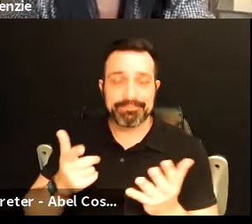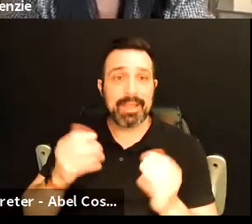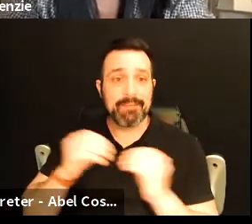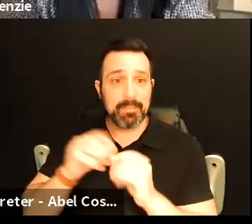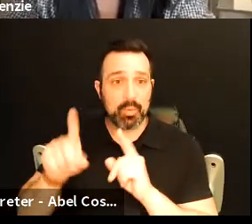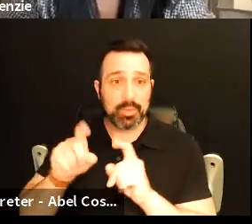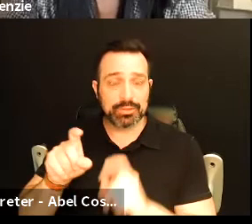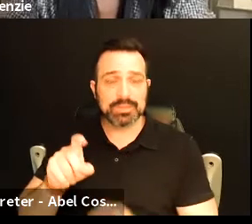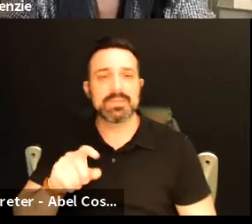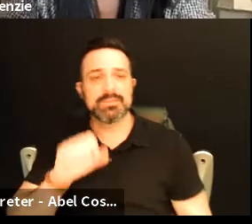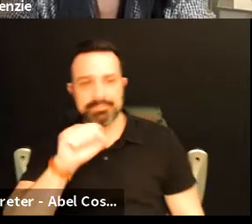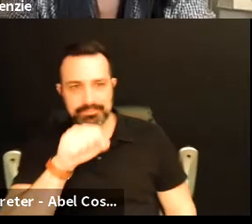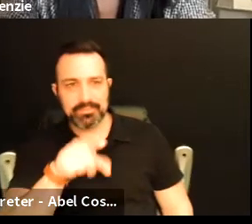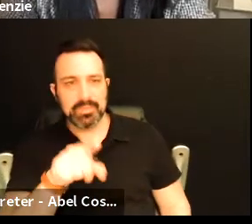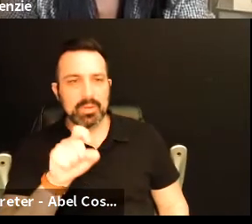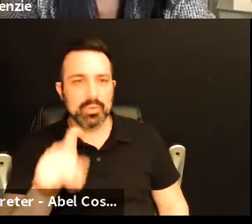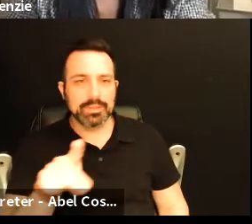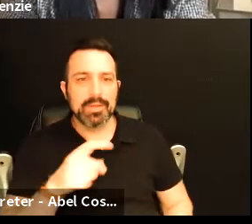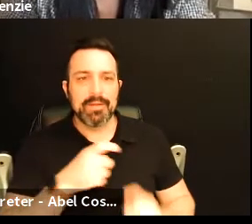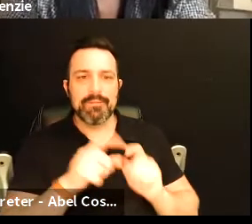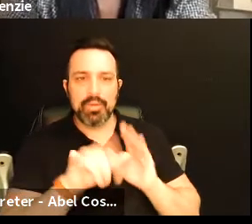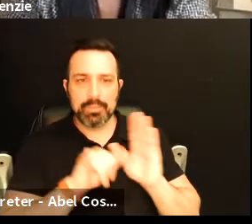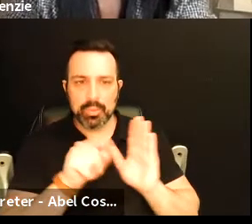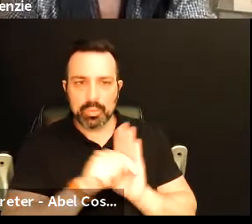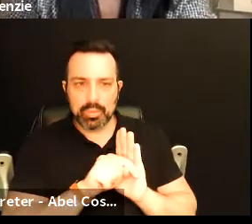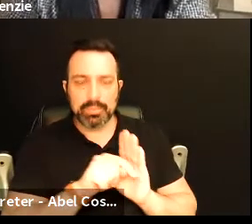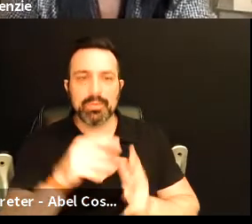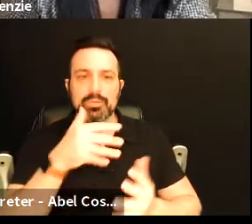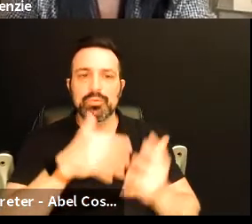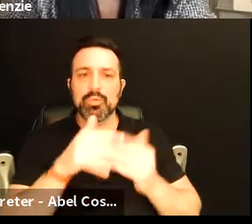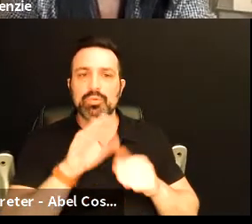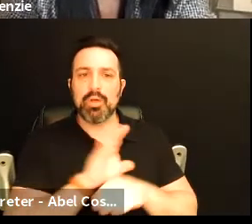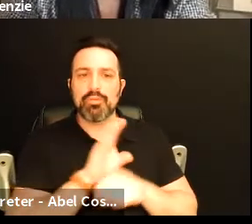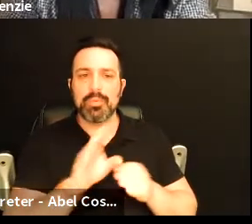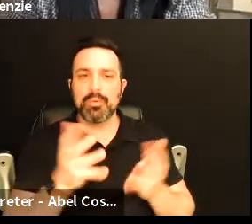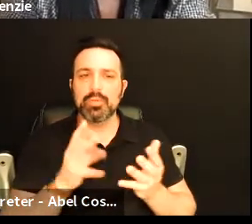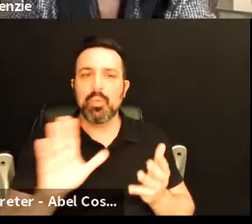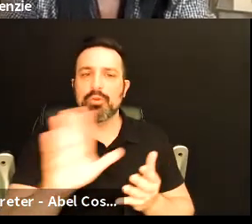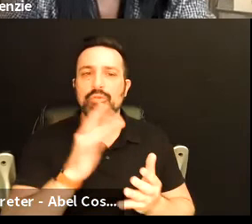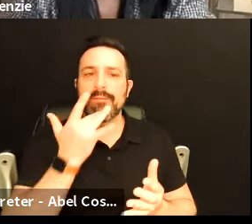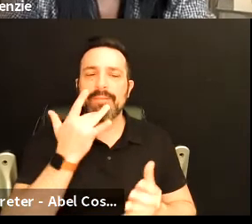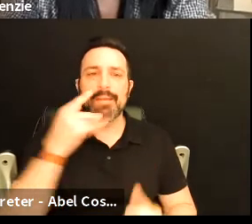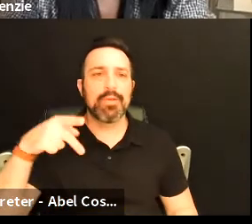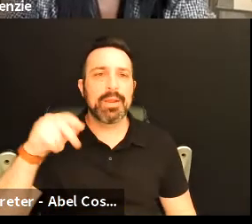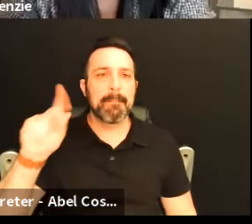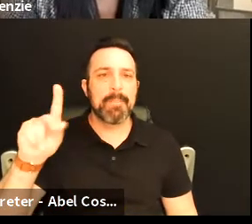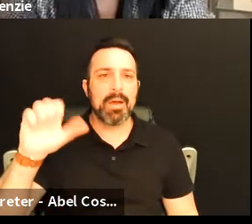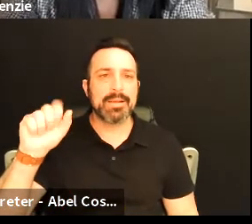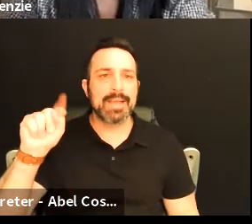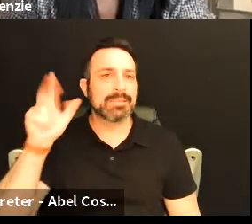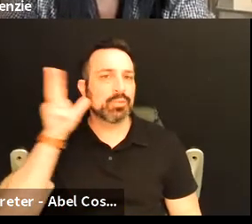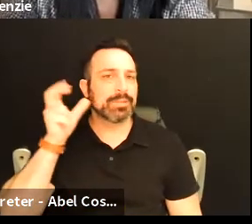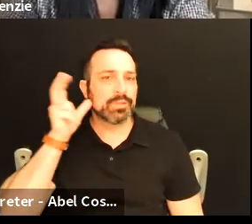in there yeah so question um from youtube social entrepreneurs what are your favorite podcasts to listen to